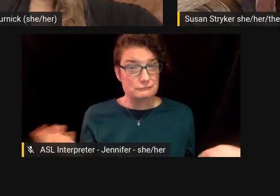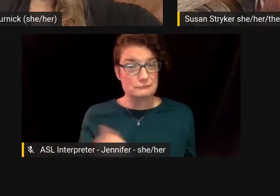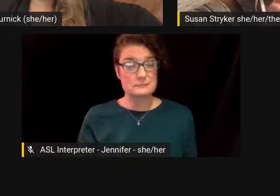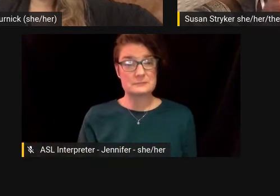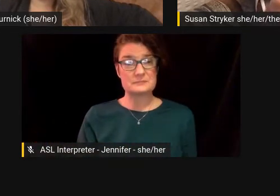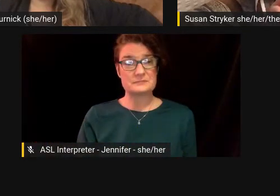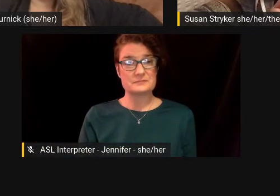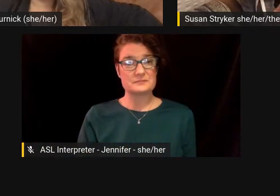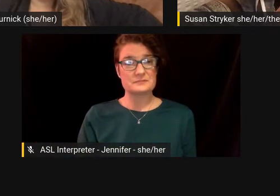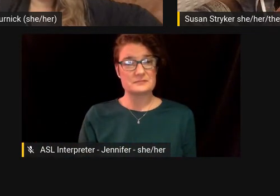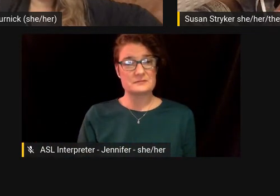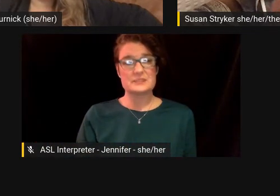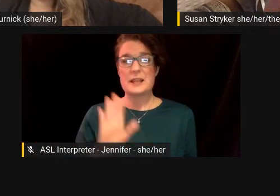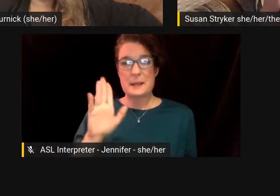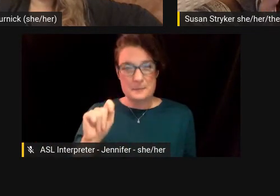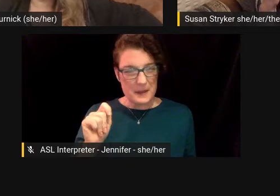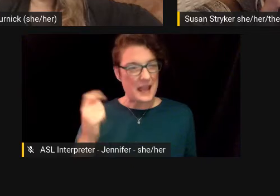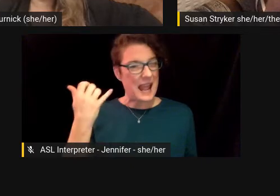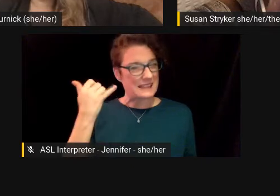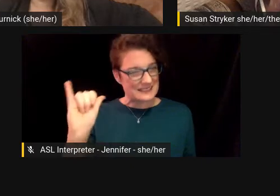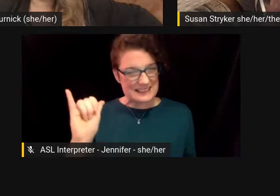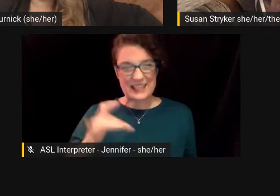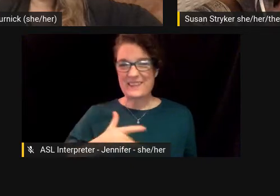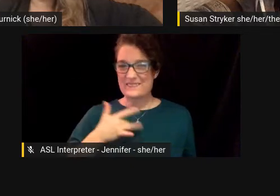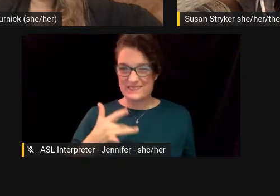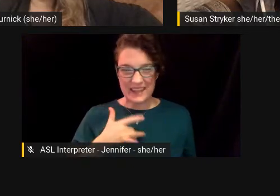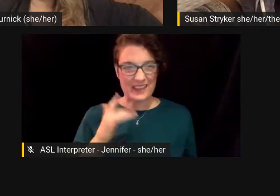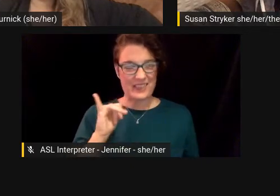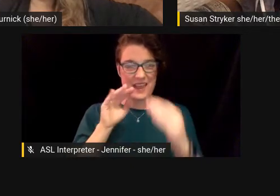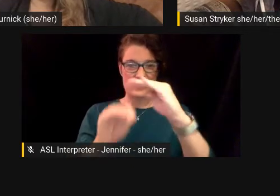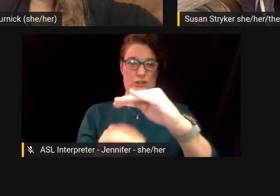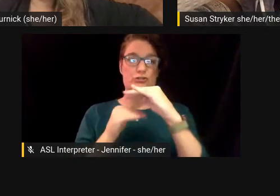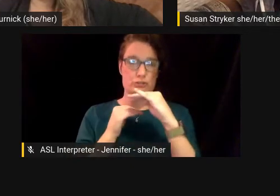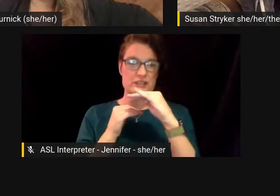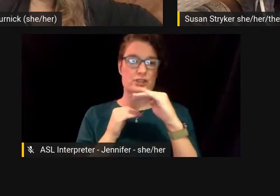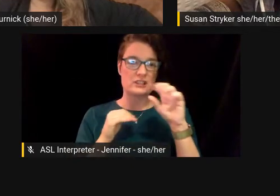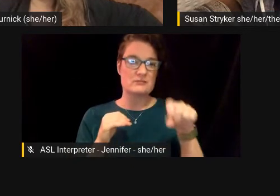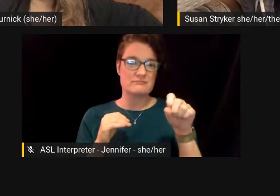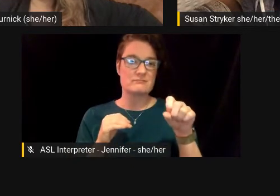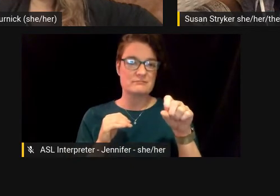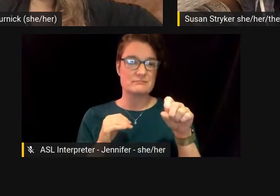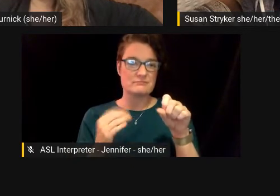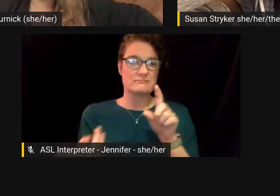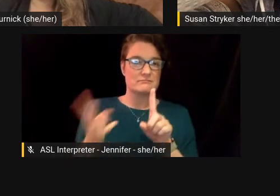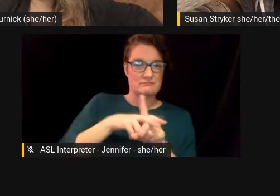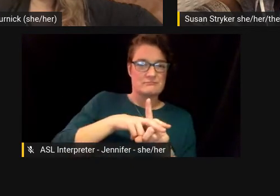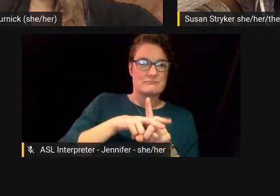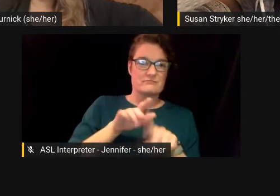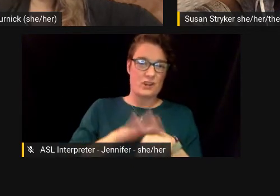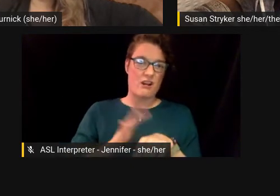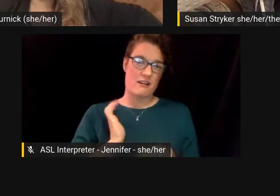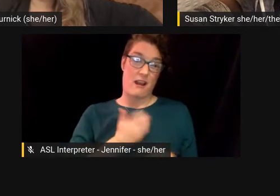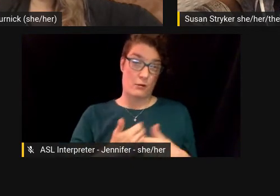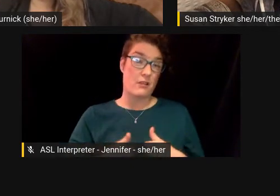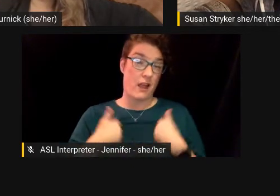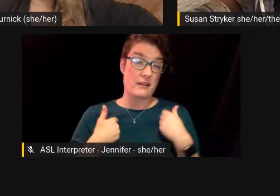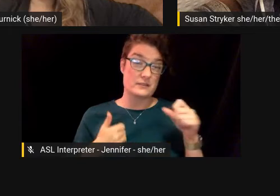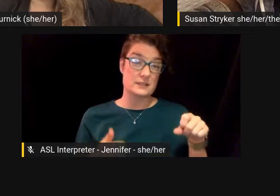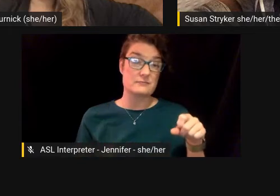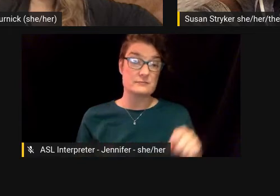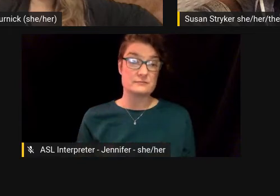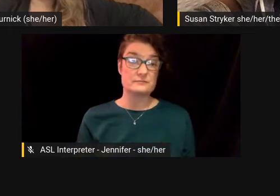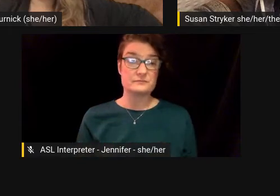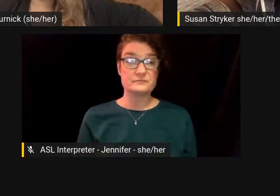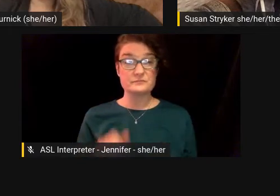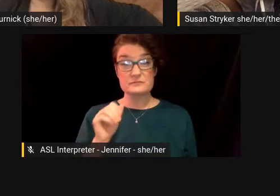But I still feel, you know, the constriction that is put on trans women's lives, you know,